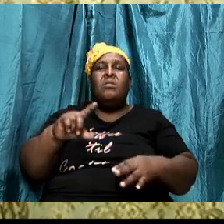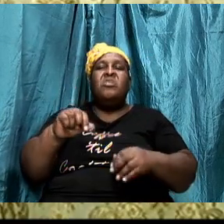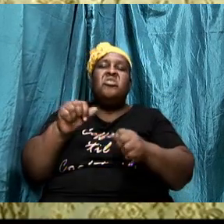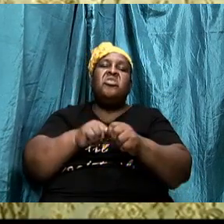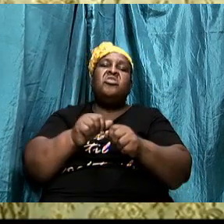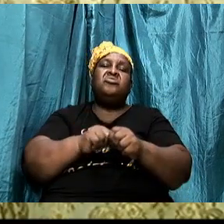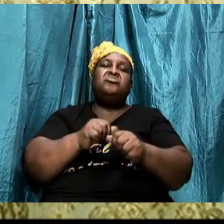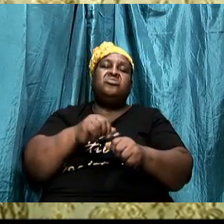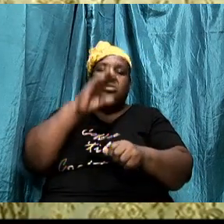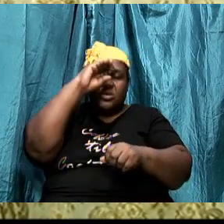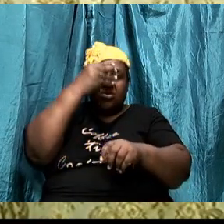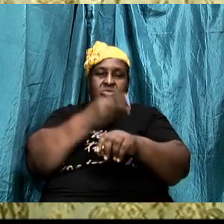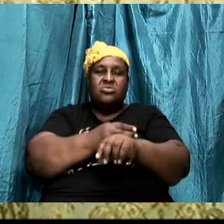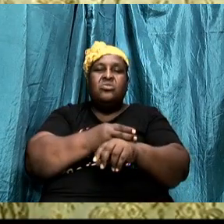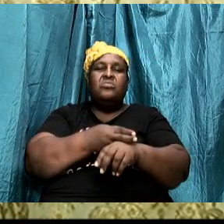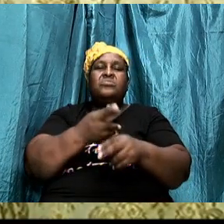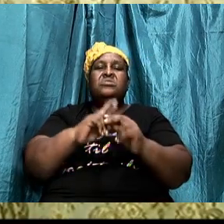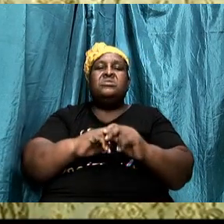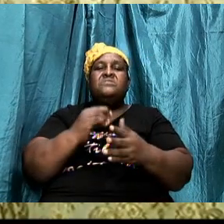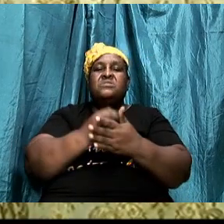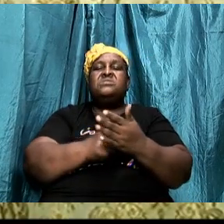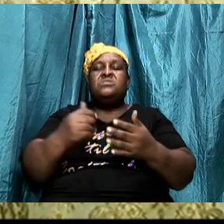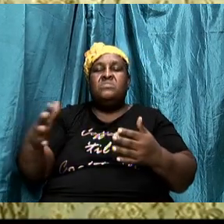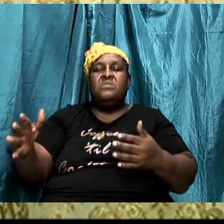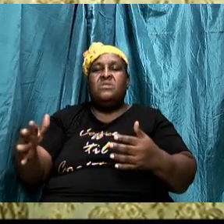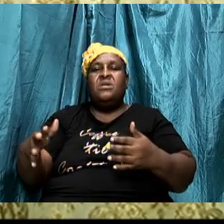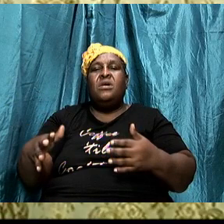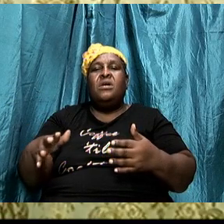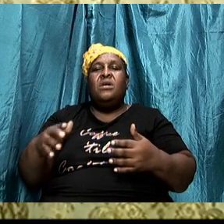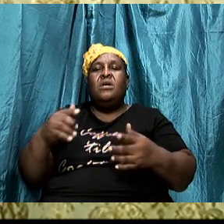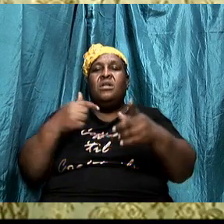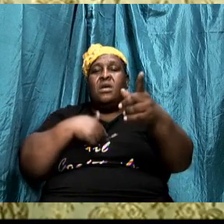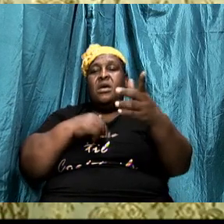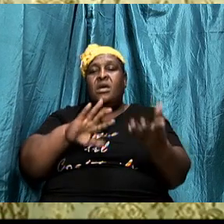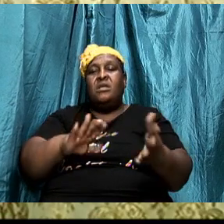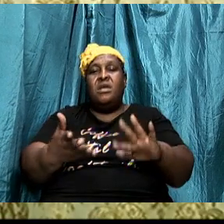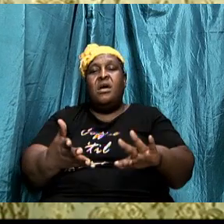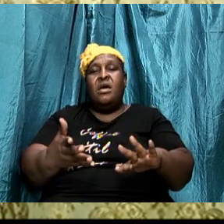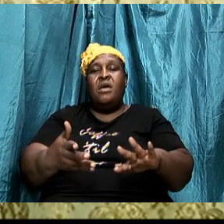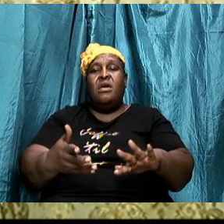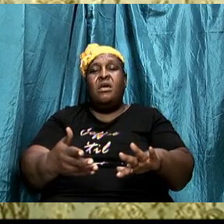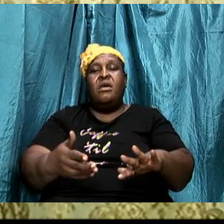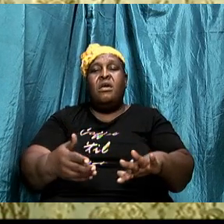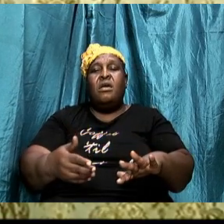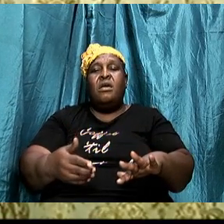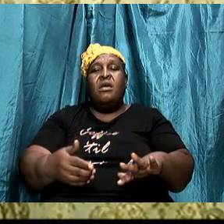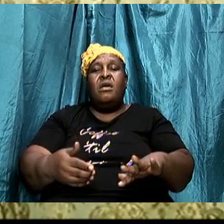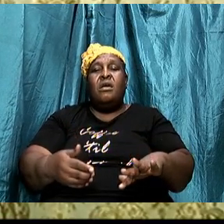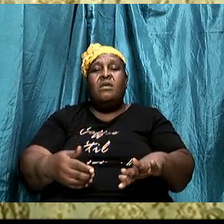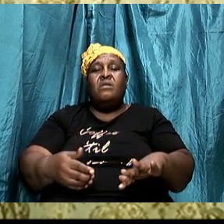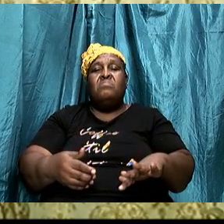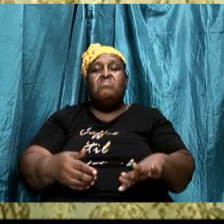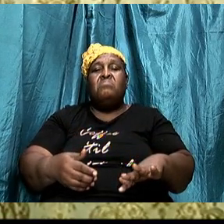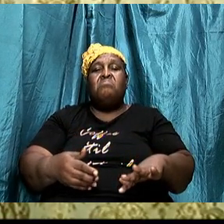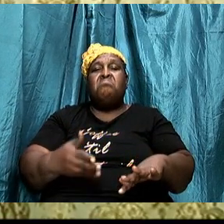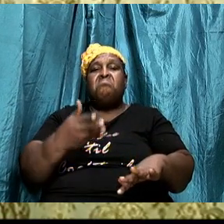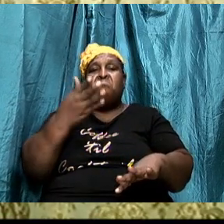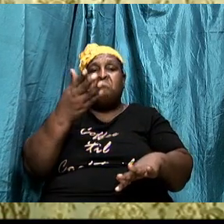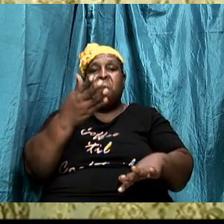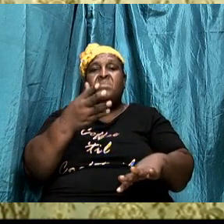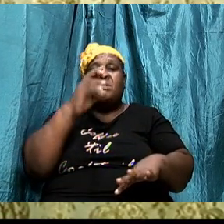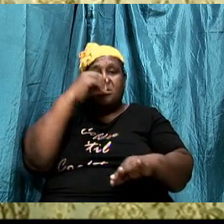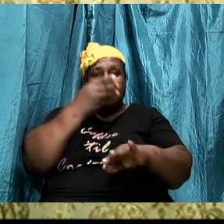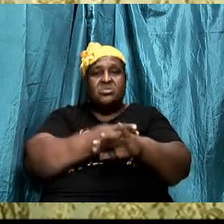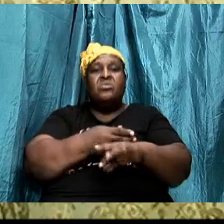and I pass off they will get it because they are my hearers now Jesus Christ